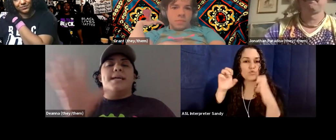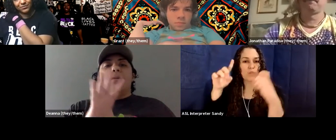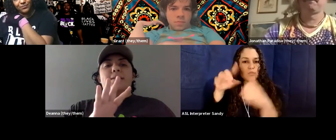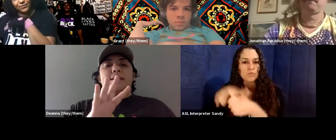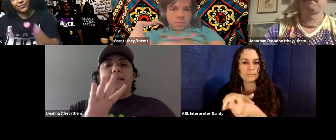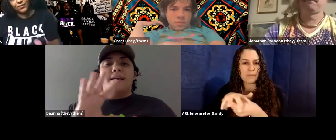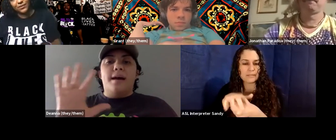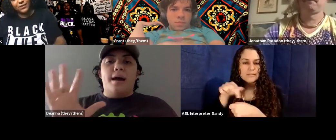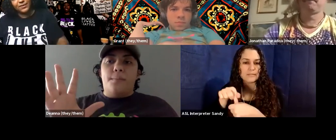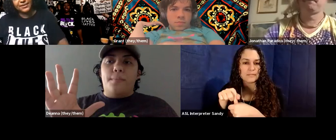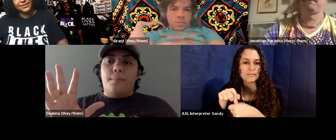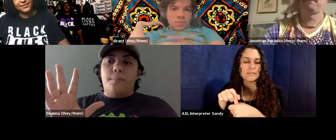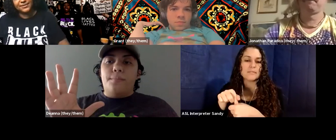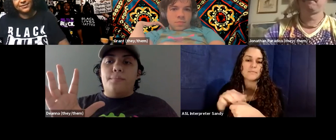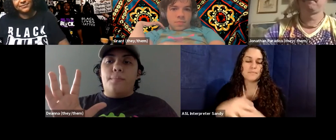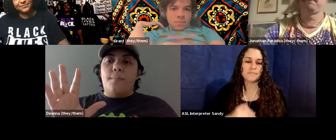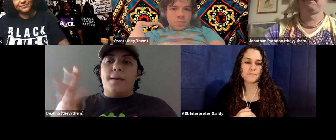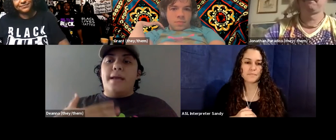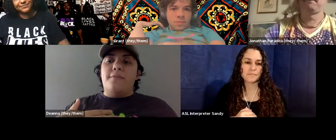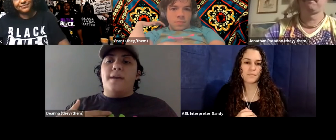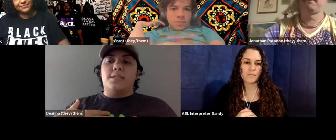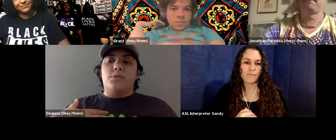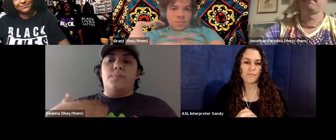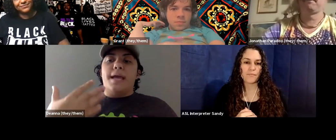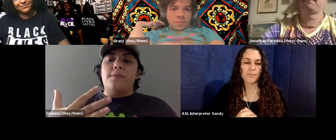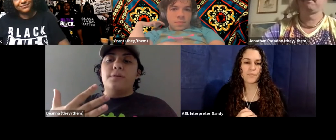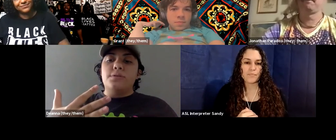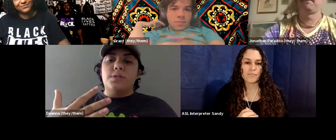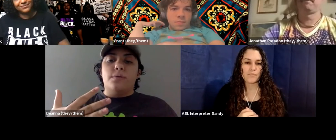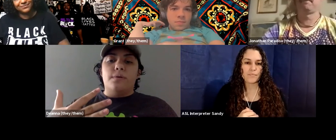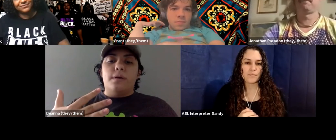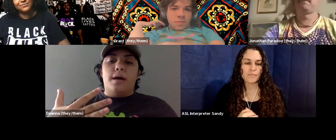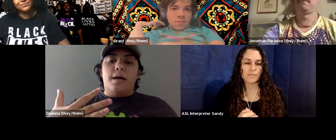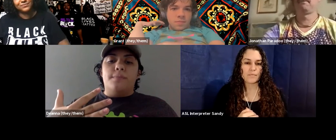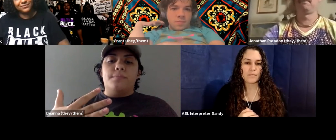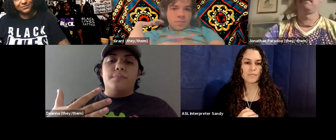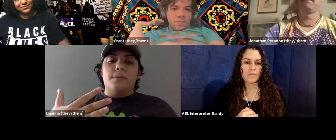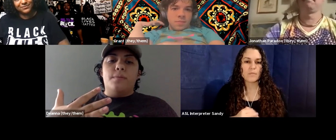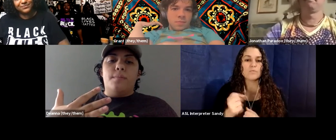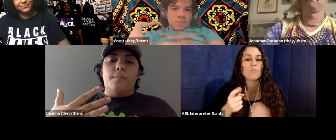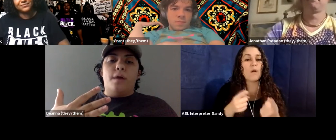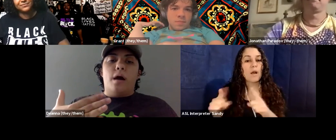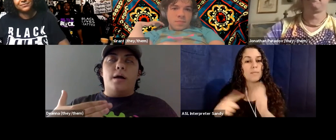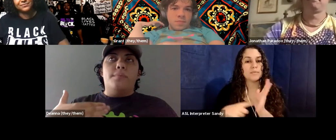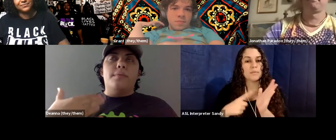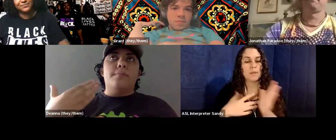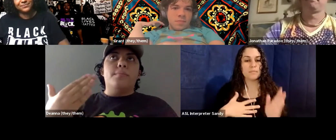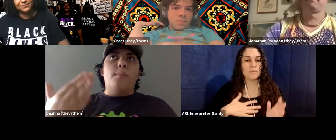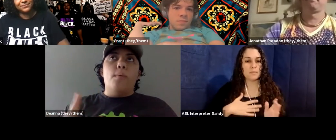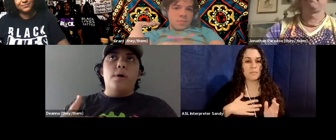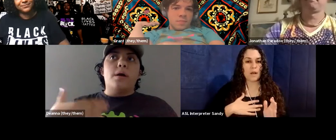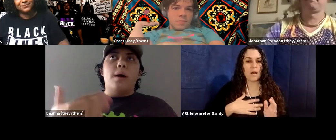in ways that, um, may manifest through behavior so, um, um, are